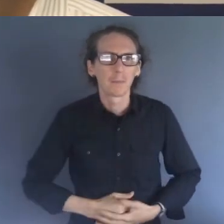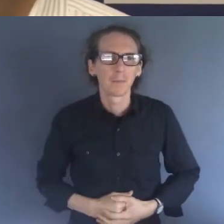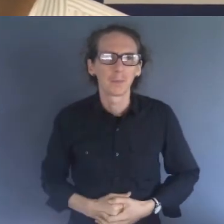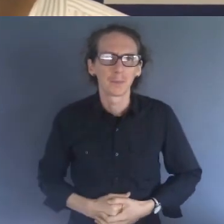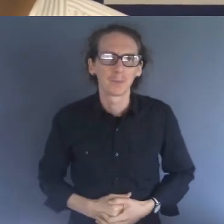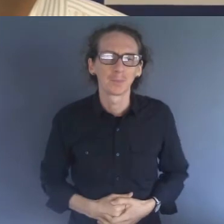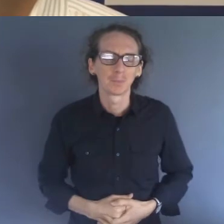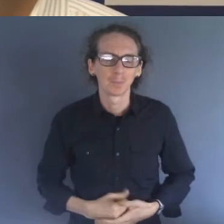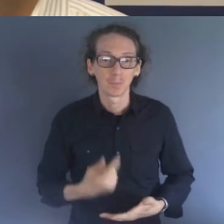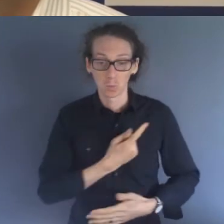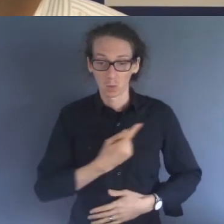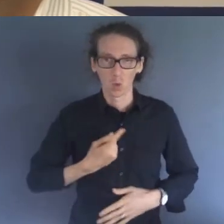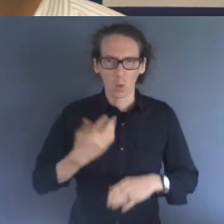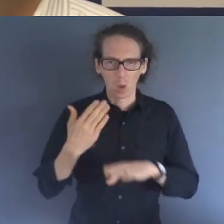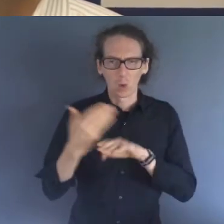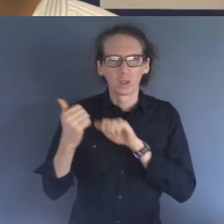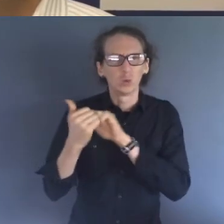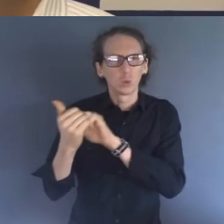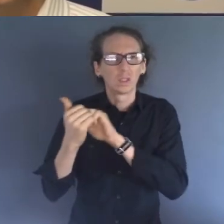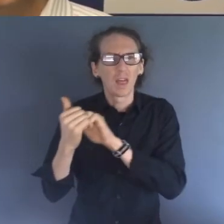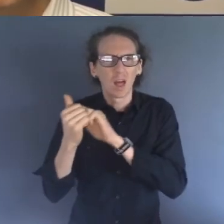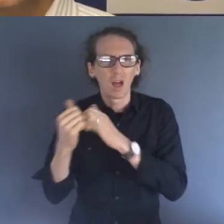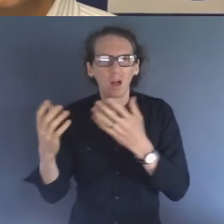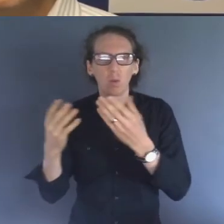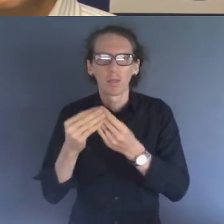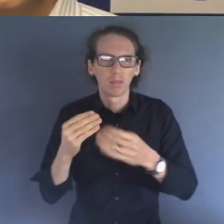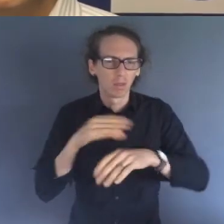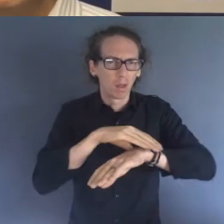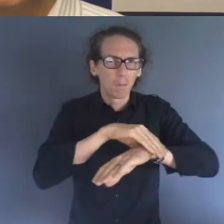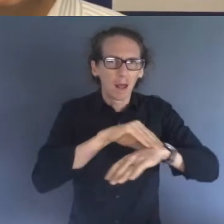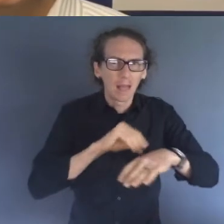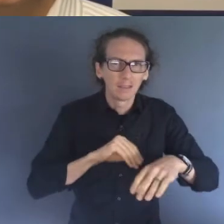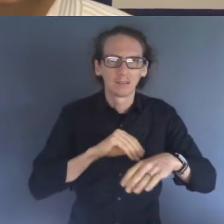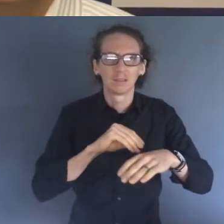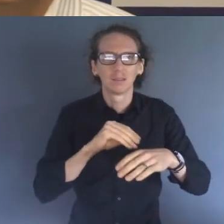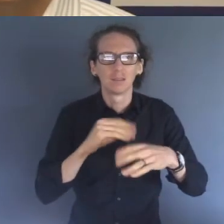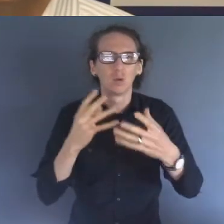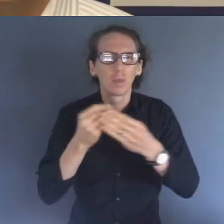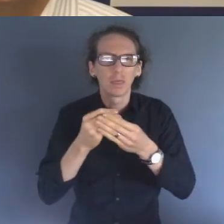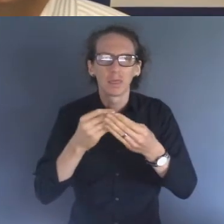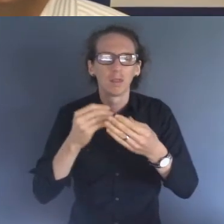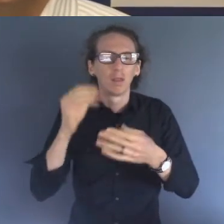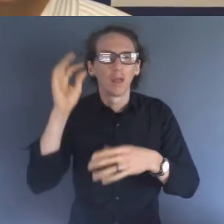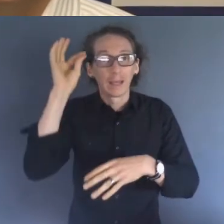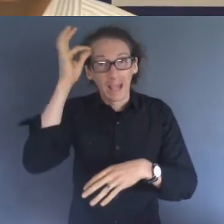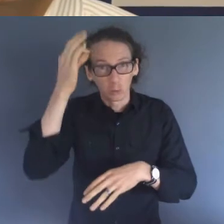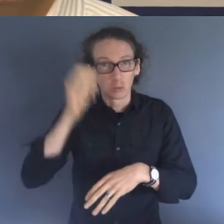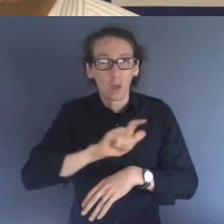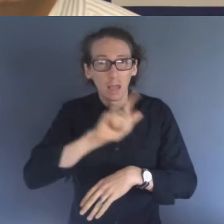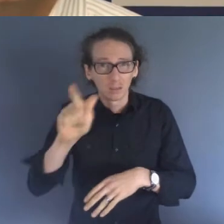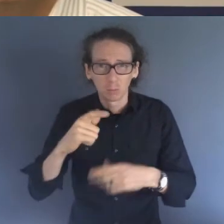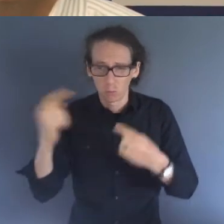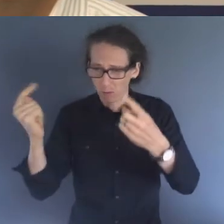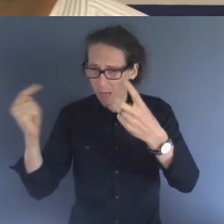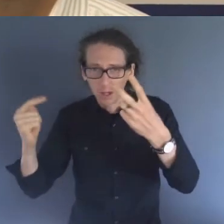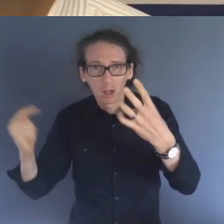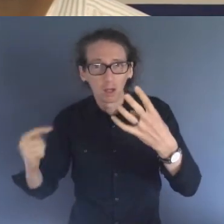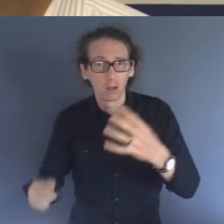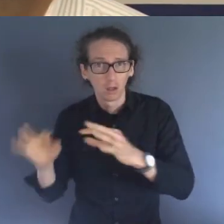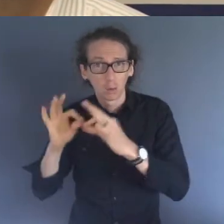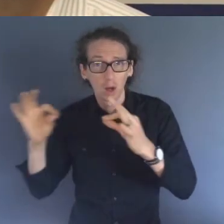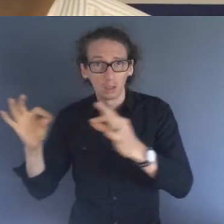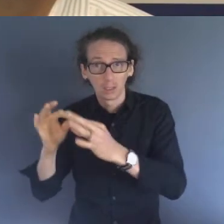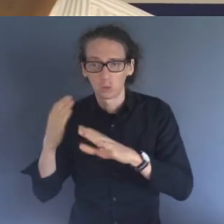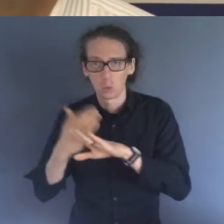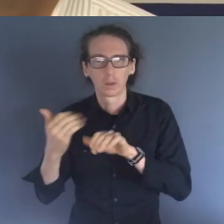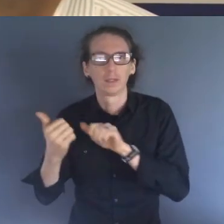We're certainly working with other agencies, Mr Wales Police and Lismore Council and all the other councils around the area to